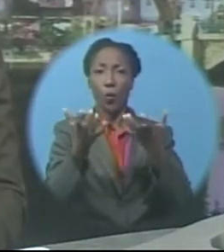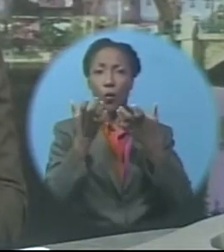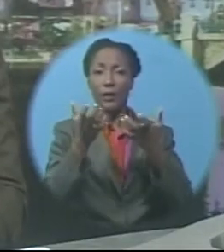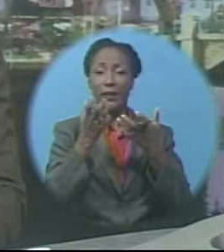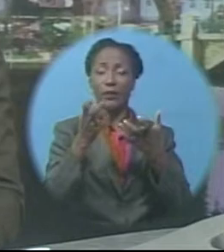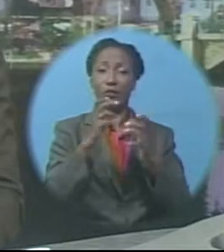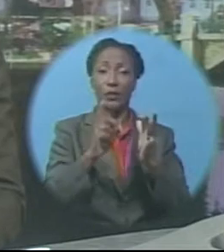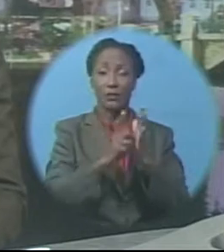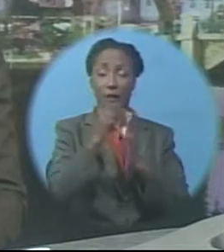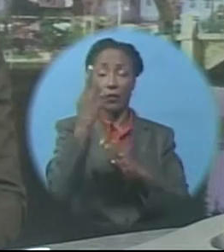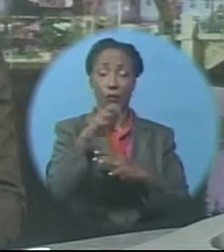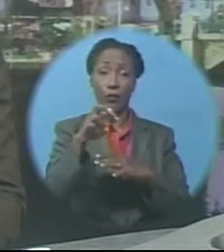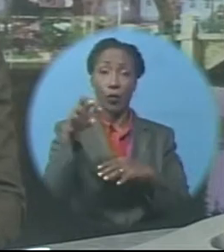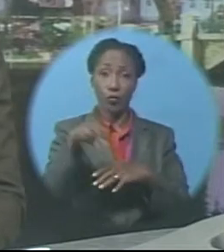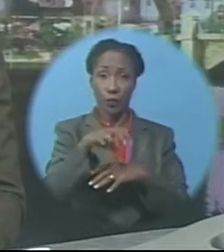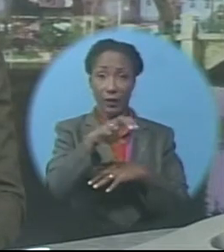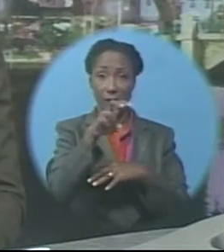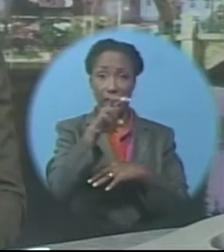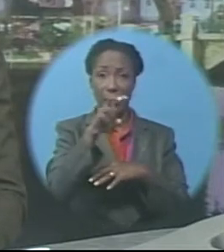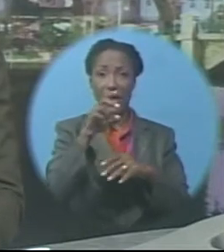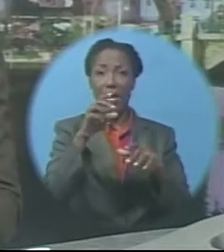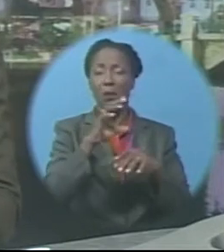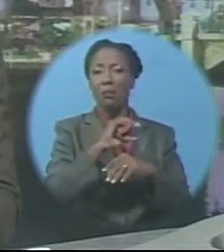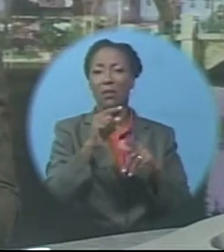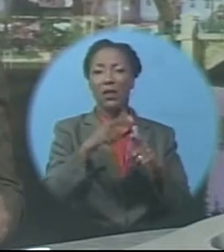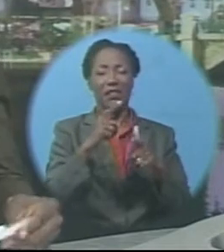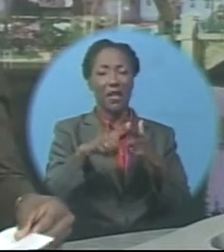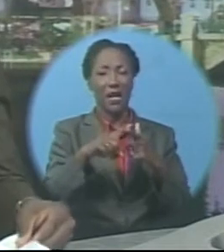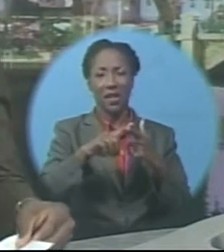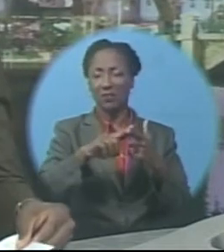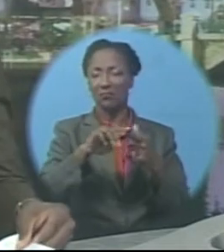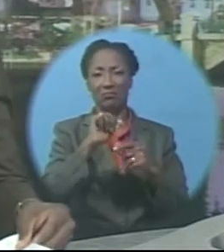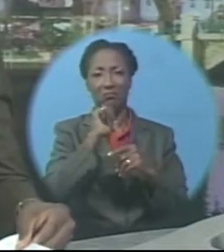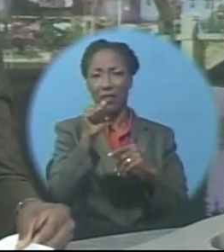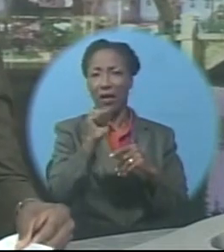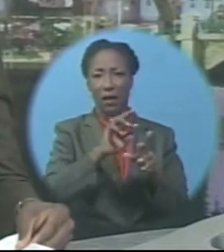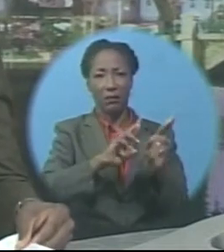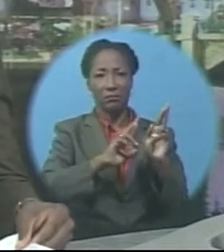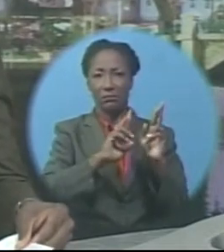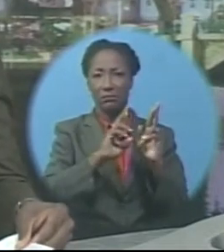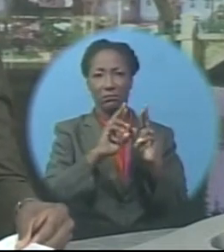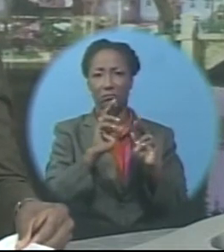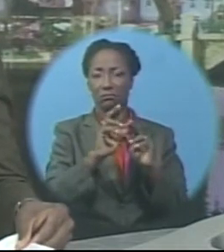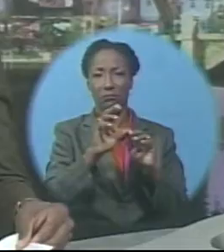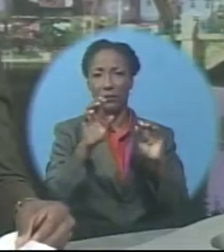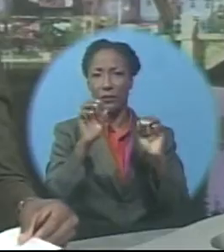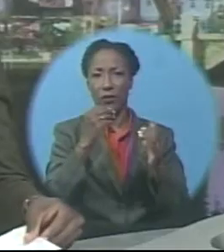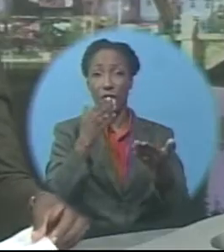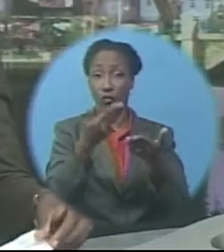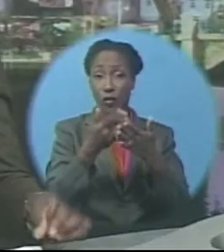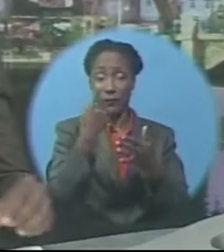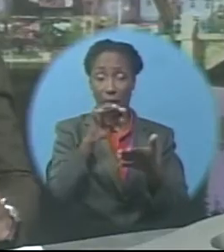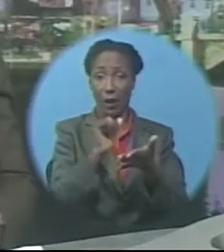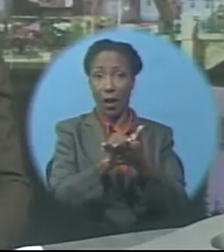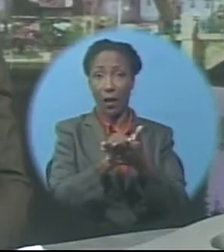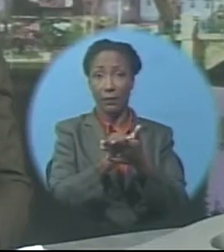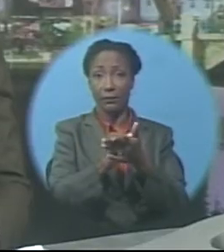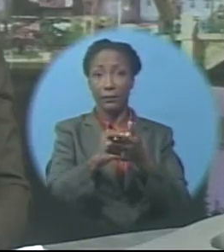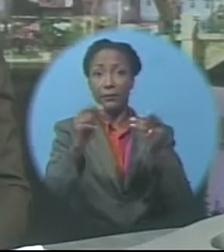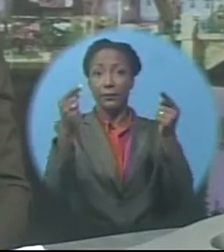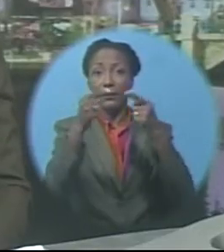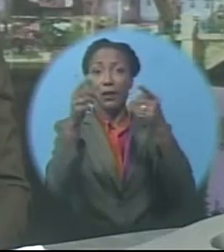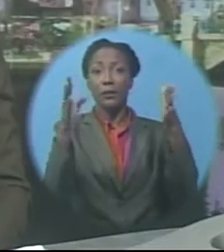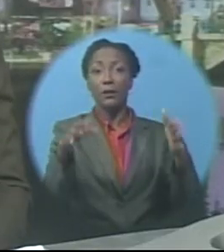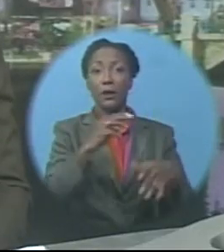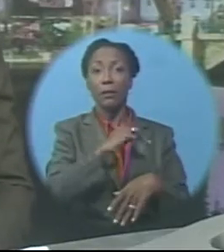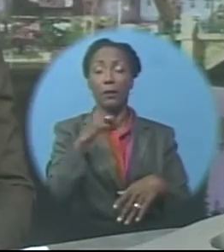Tourism Investment Inc., but was later deemed unsuitable. Well, one opposition member of Parliament is charging that there